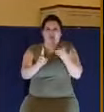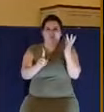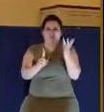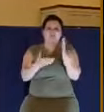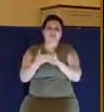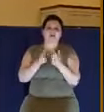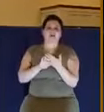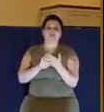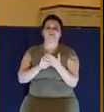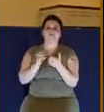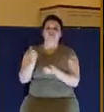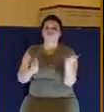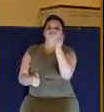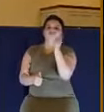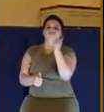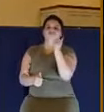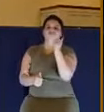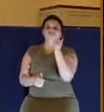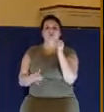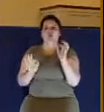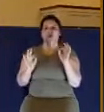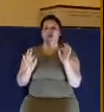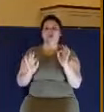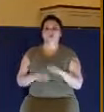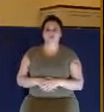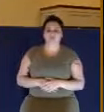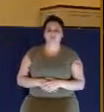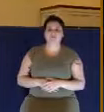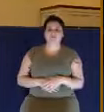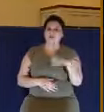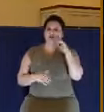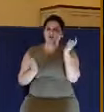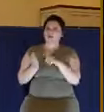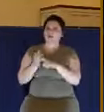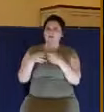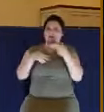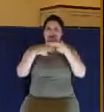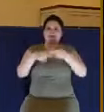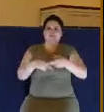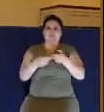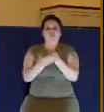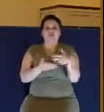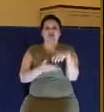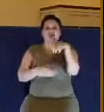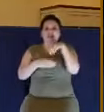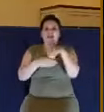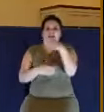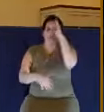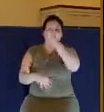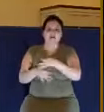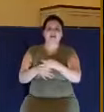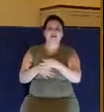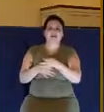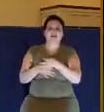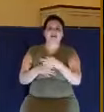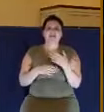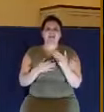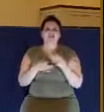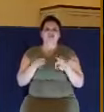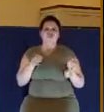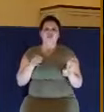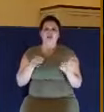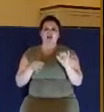plan. And then, notice he says they're rich in faith. It's easier to lead a person